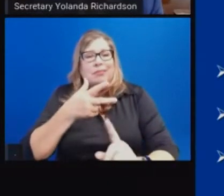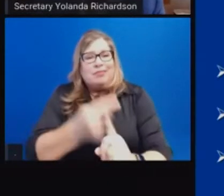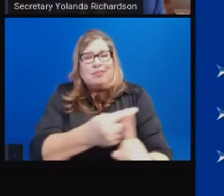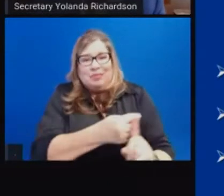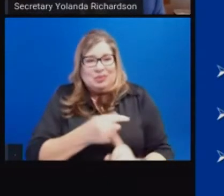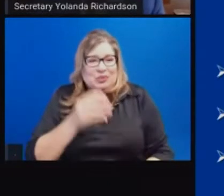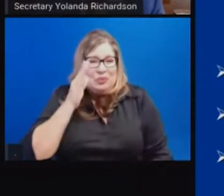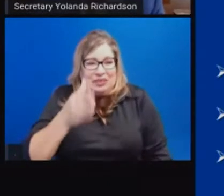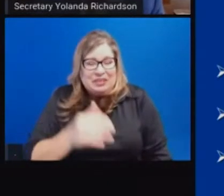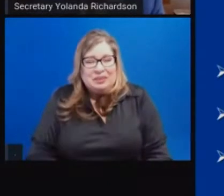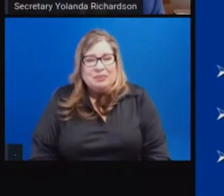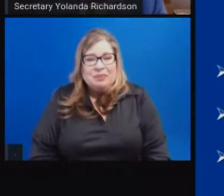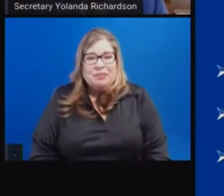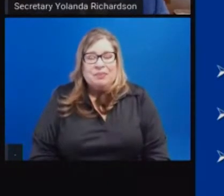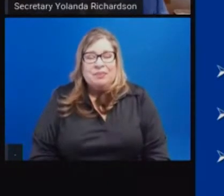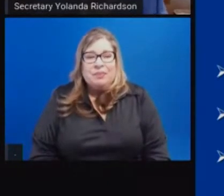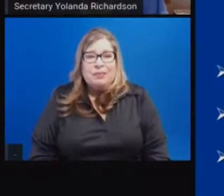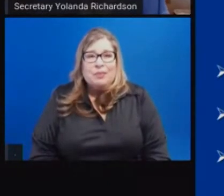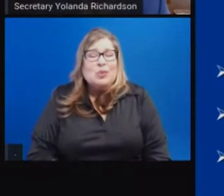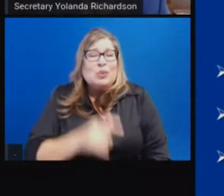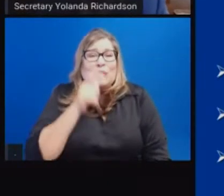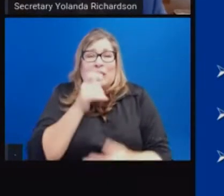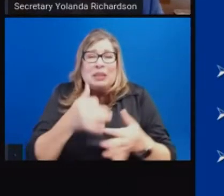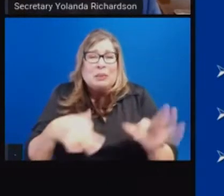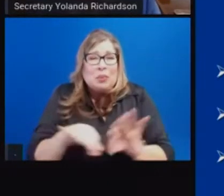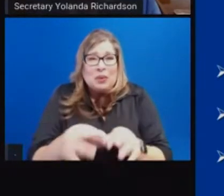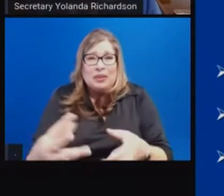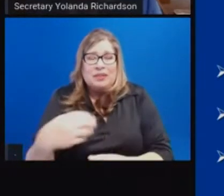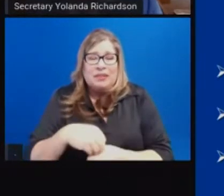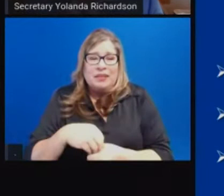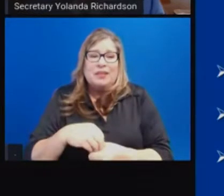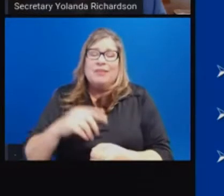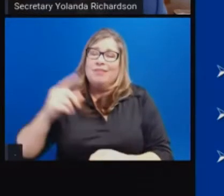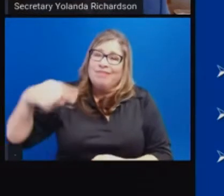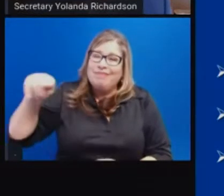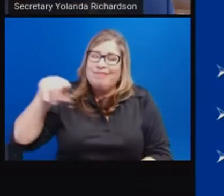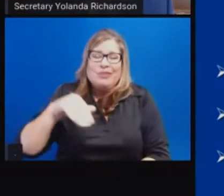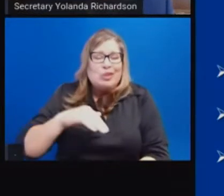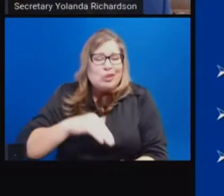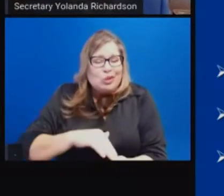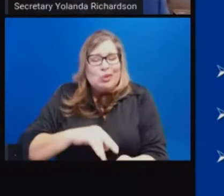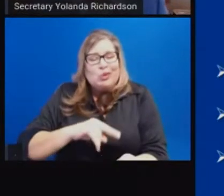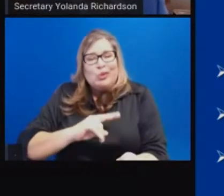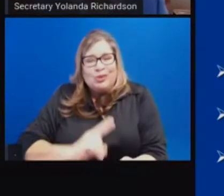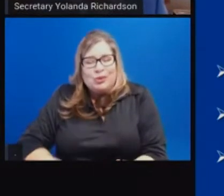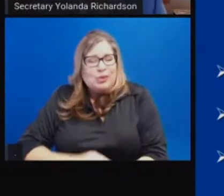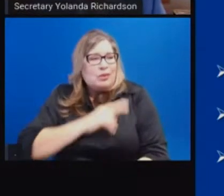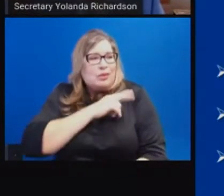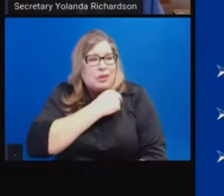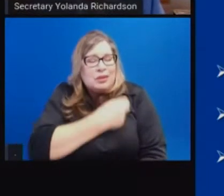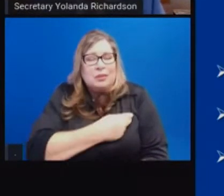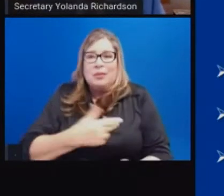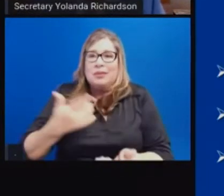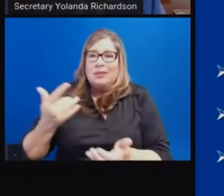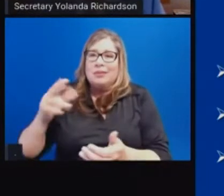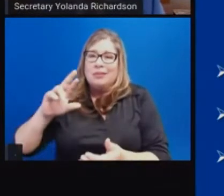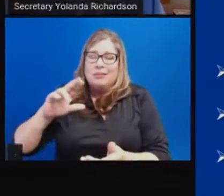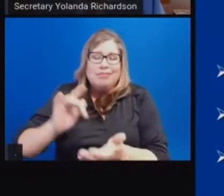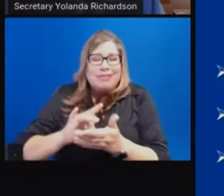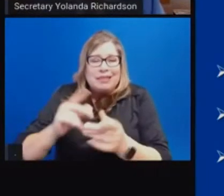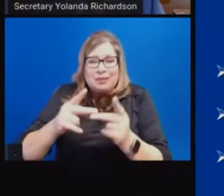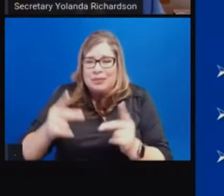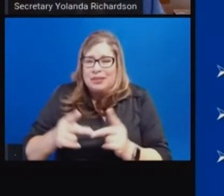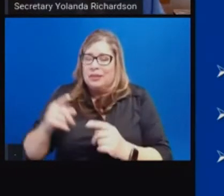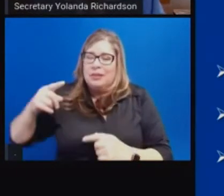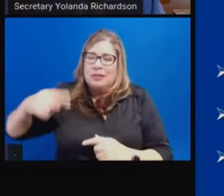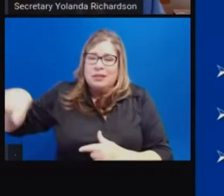such a key and important role, but not just as providers, but also as our partners in helping to ensure that we're